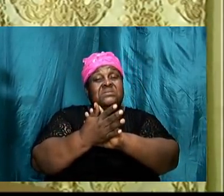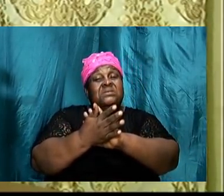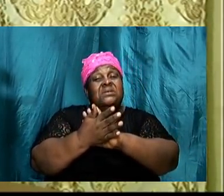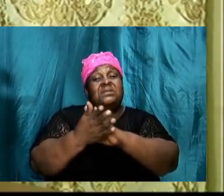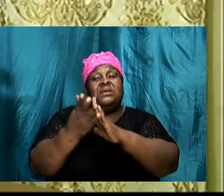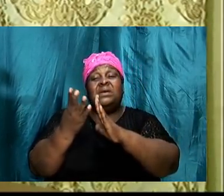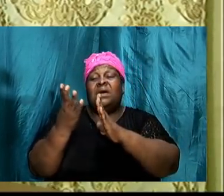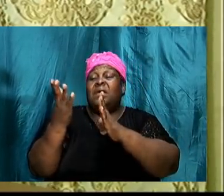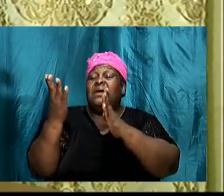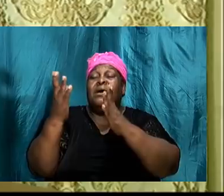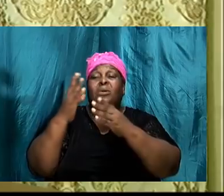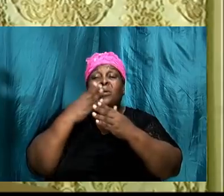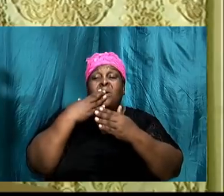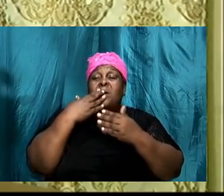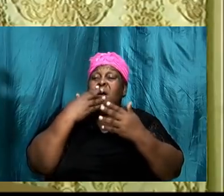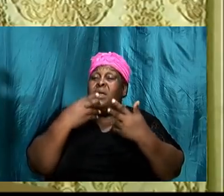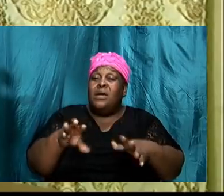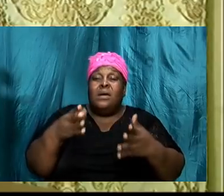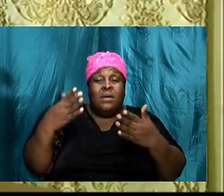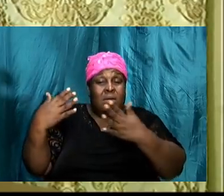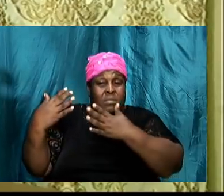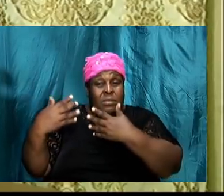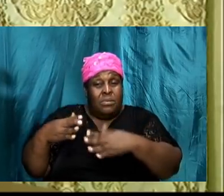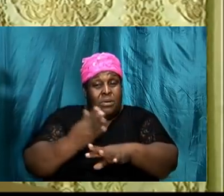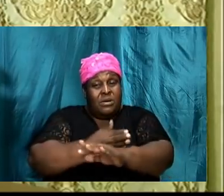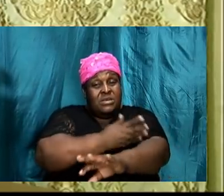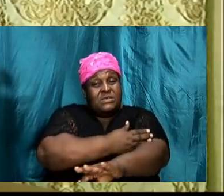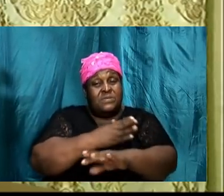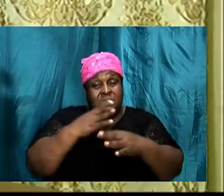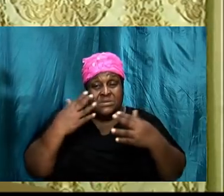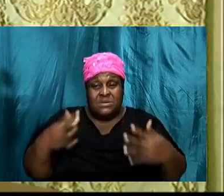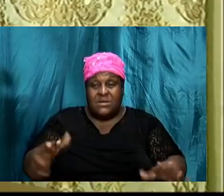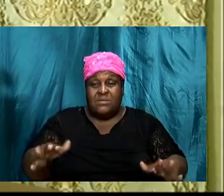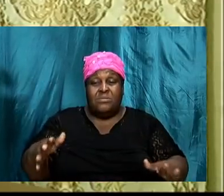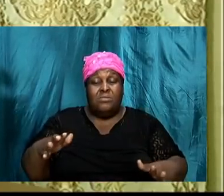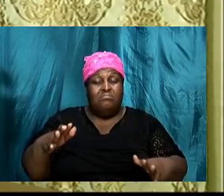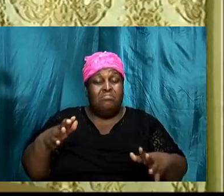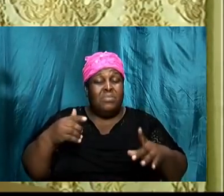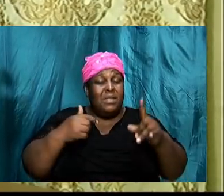I know the thoughts that I think towards you very powerful